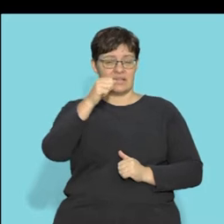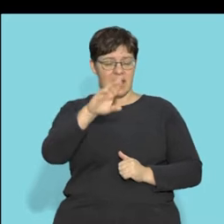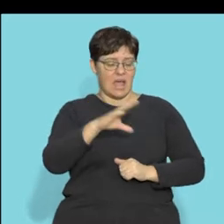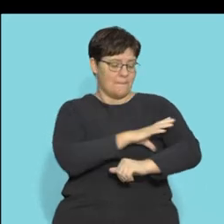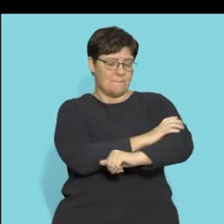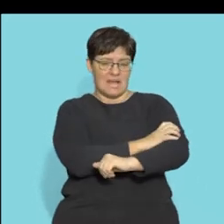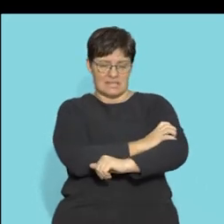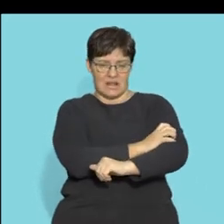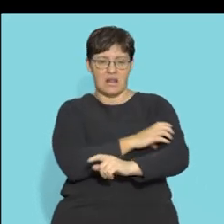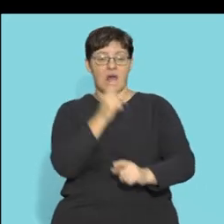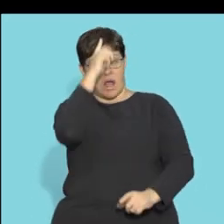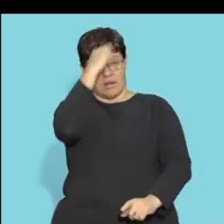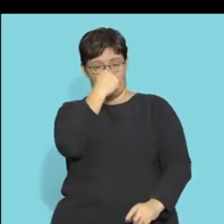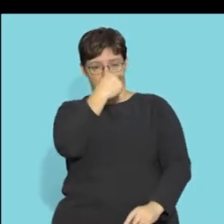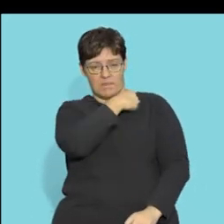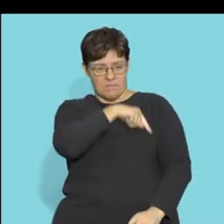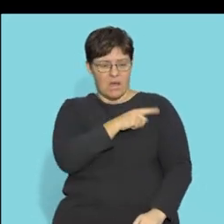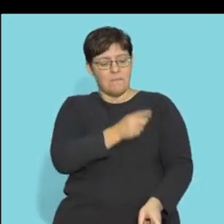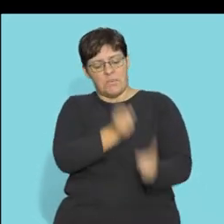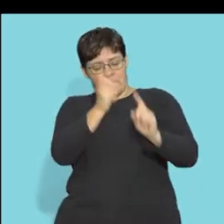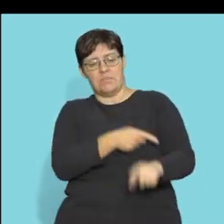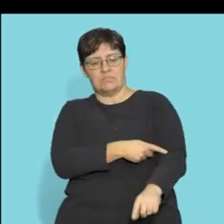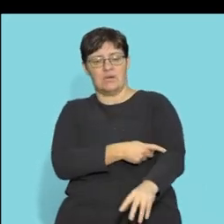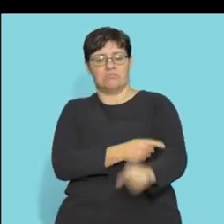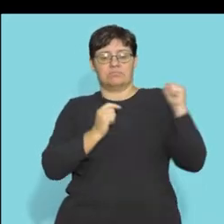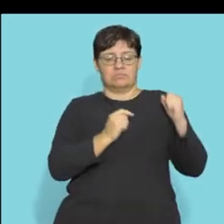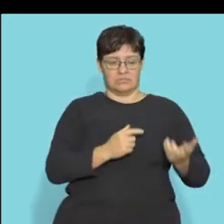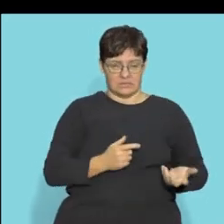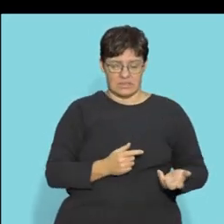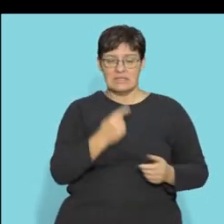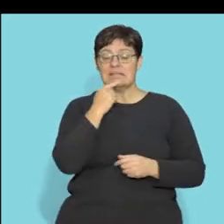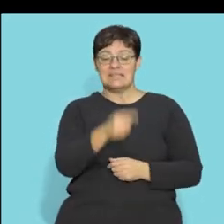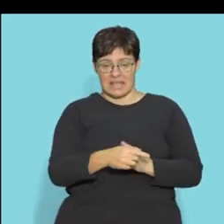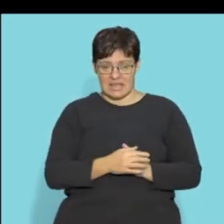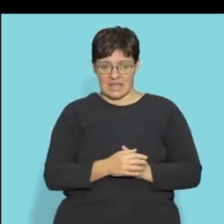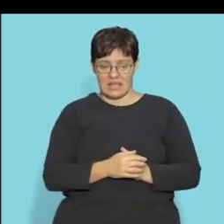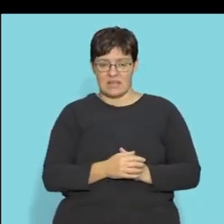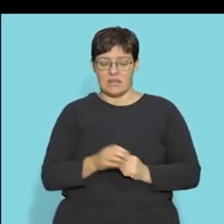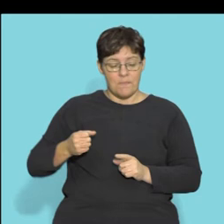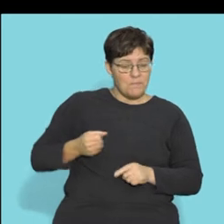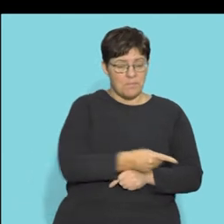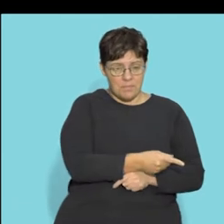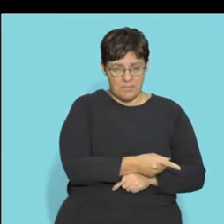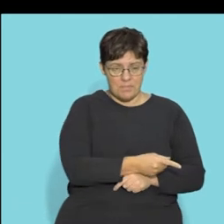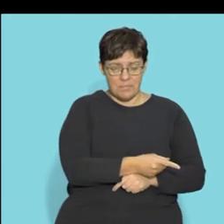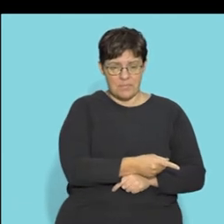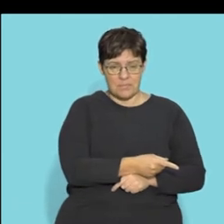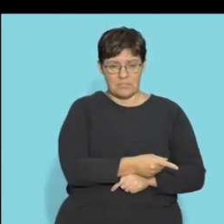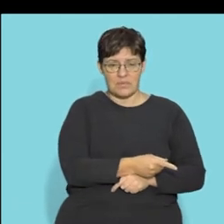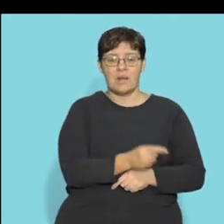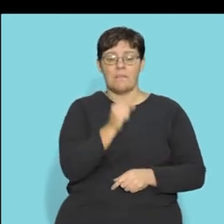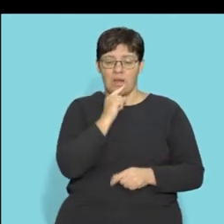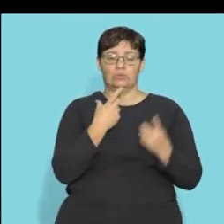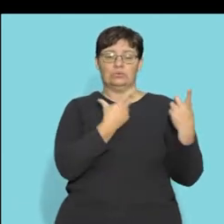Those are the muscles or the glands that respond to the message from the nervous system. So the nervous system will send this impulse to them